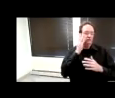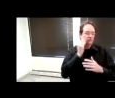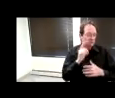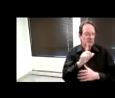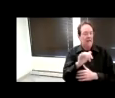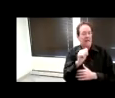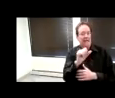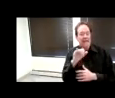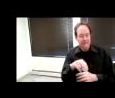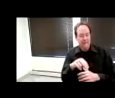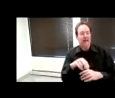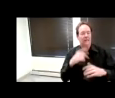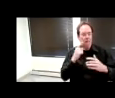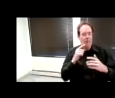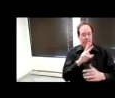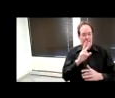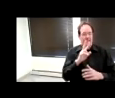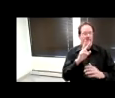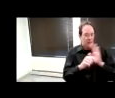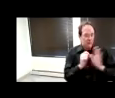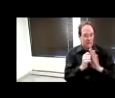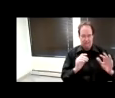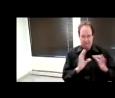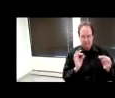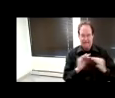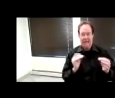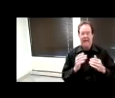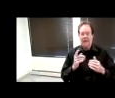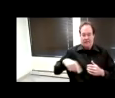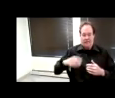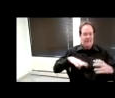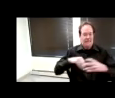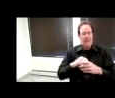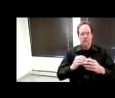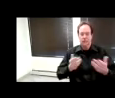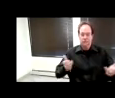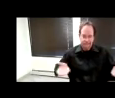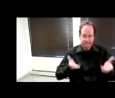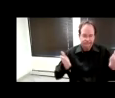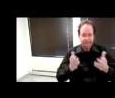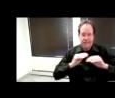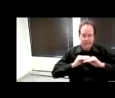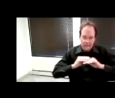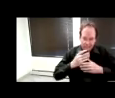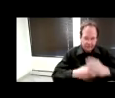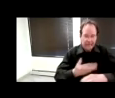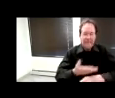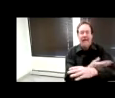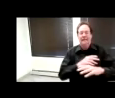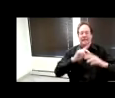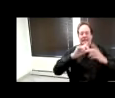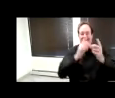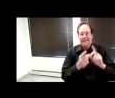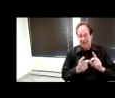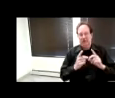captioned and are helping to advance digital accessibility in a multitude of ways. So, we just want to thank you again